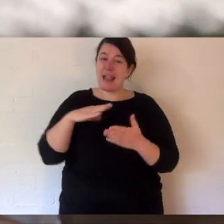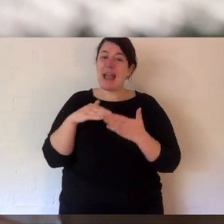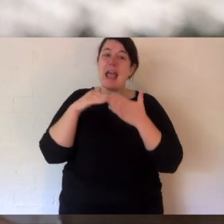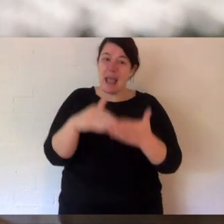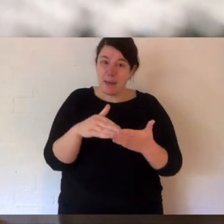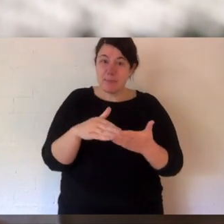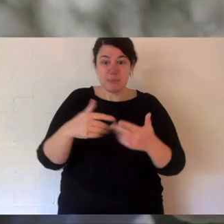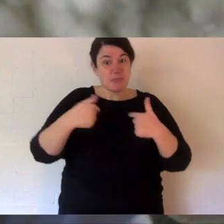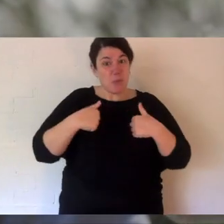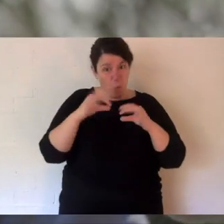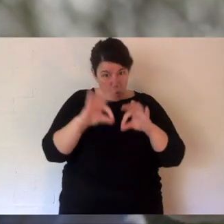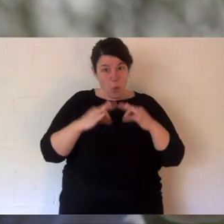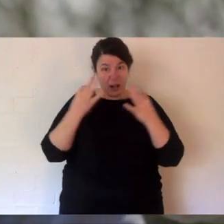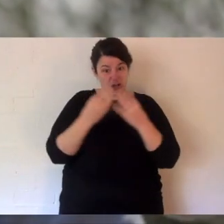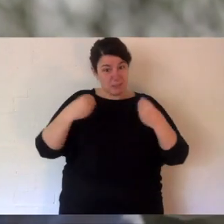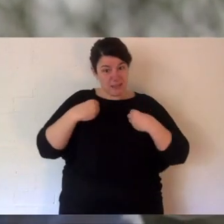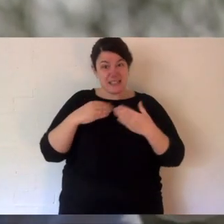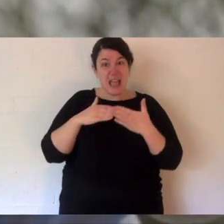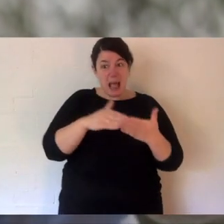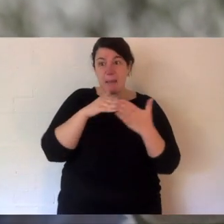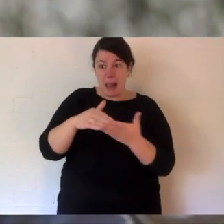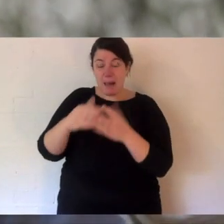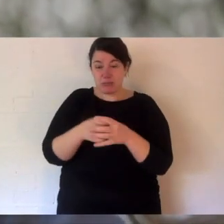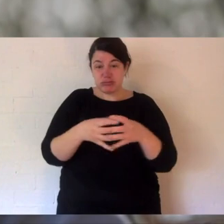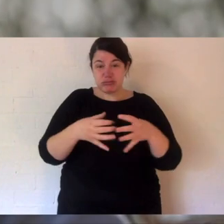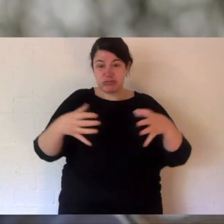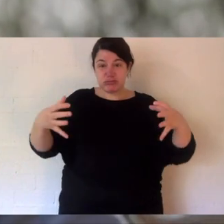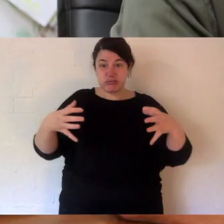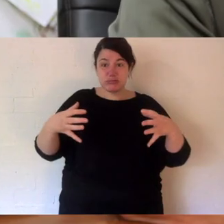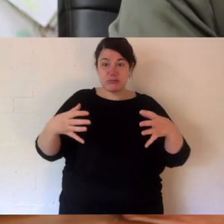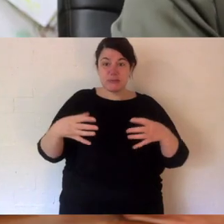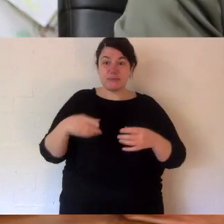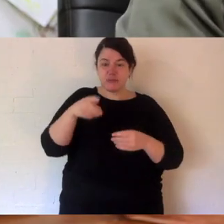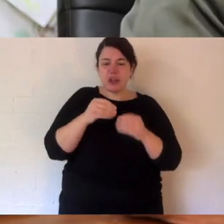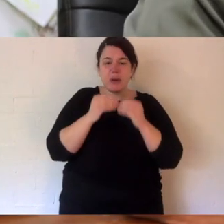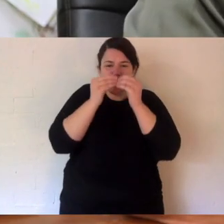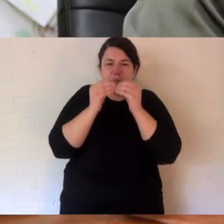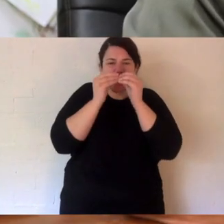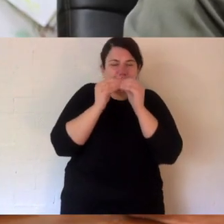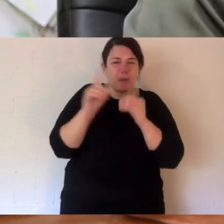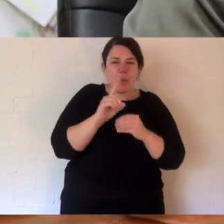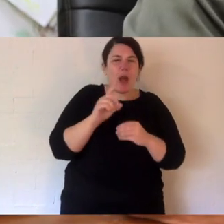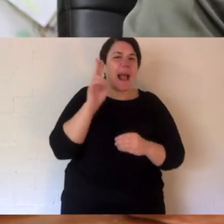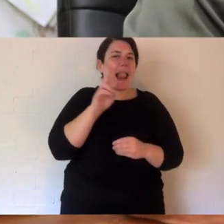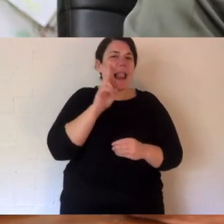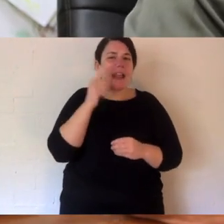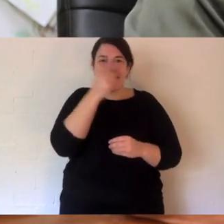needs help. And that's what Aussie Ark does. We have lots of these. And that's where Ella's from. Now, watch what she's doing there. She's grooming.